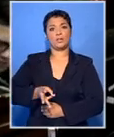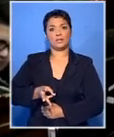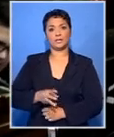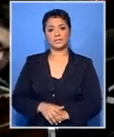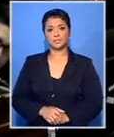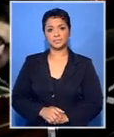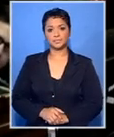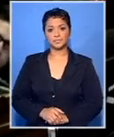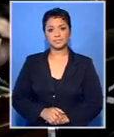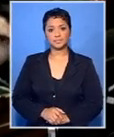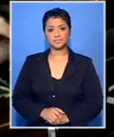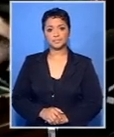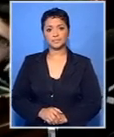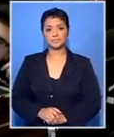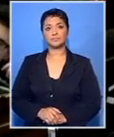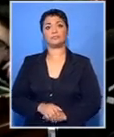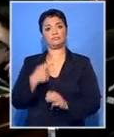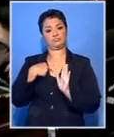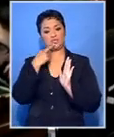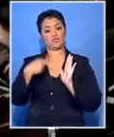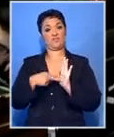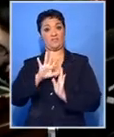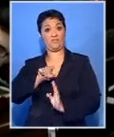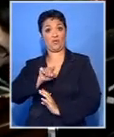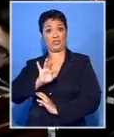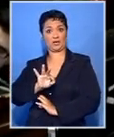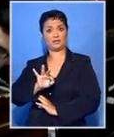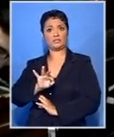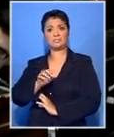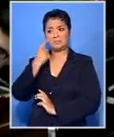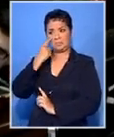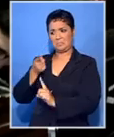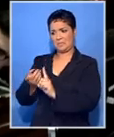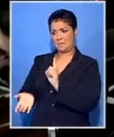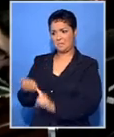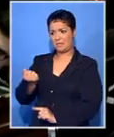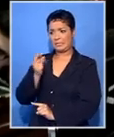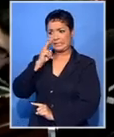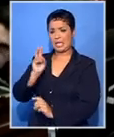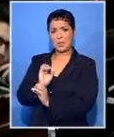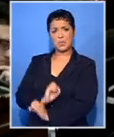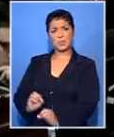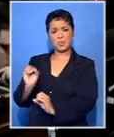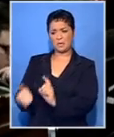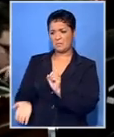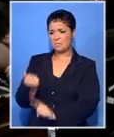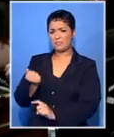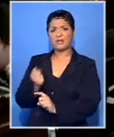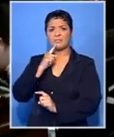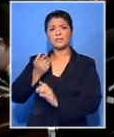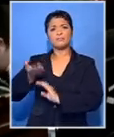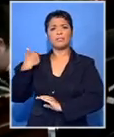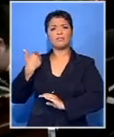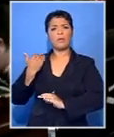references. 5.3. No evidence could be found to indicate that Mr Pistorius has the history of